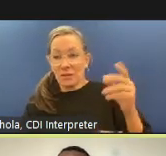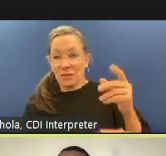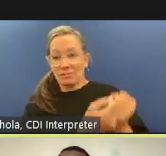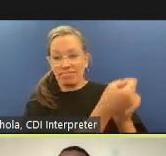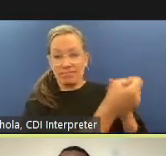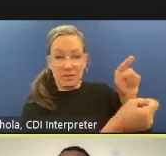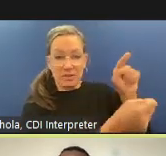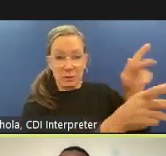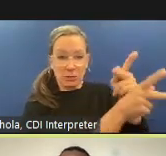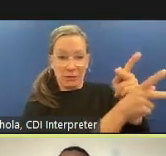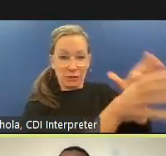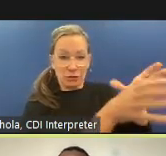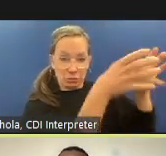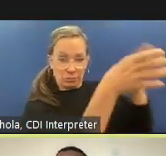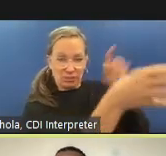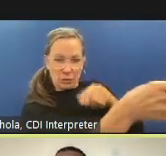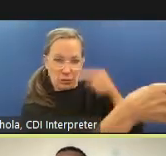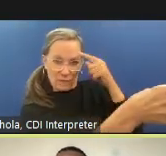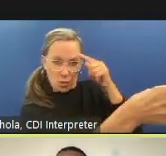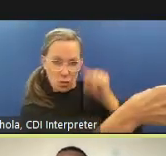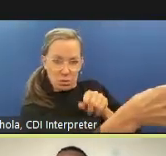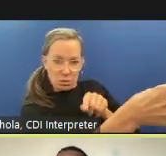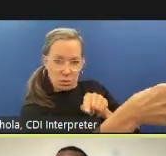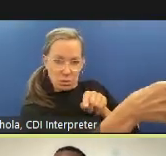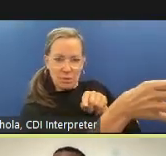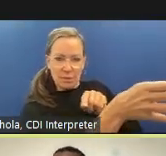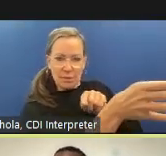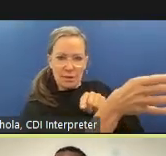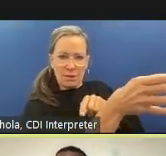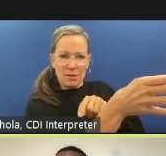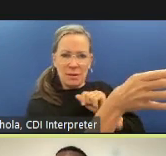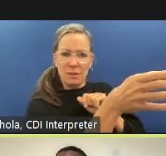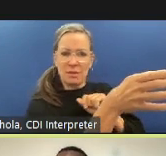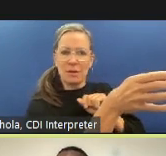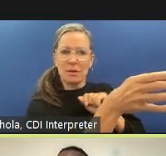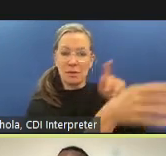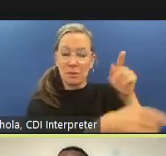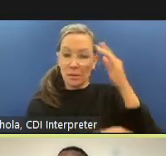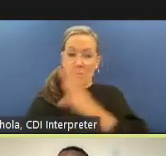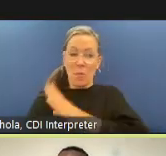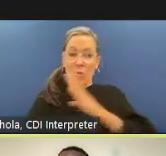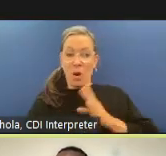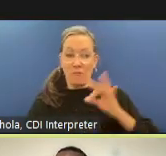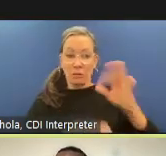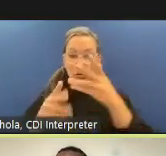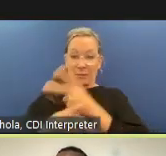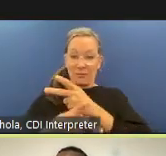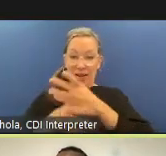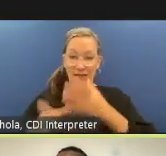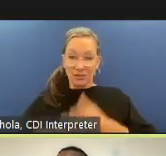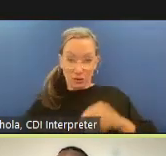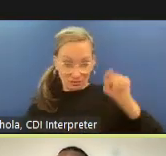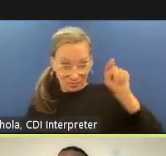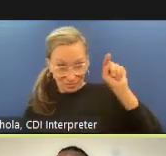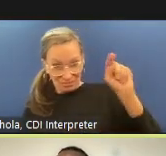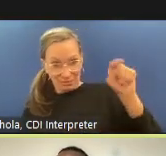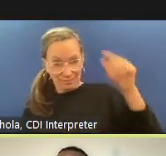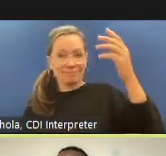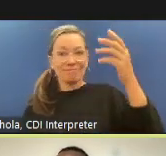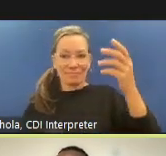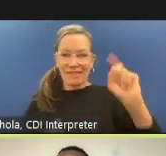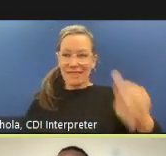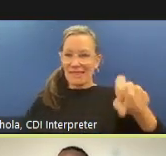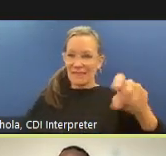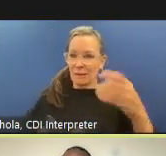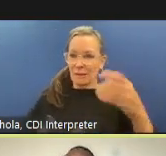of supervisors is very mindful of feedback that we've already received about um the process being you know not given